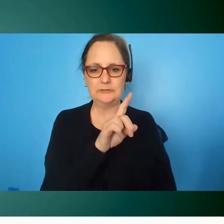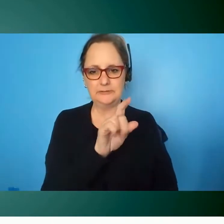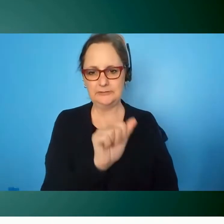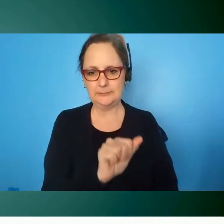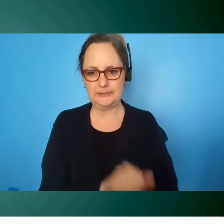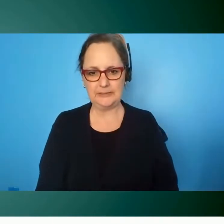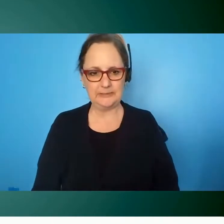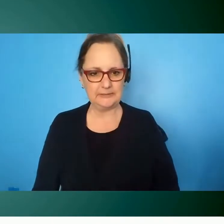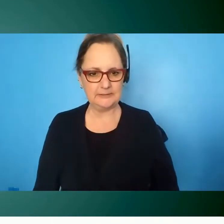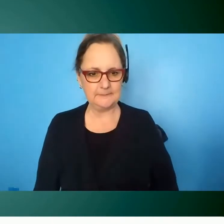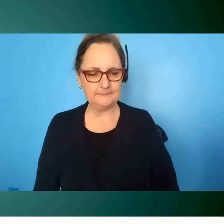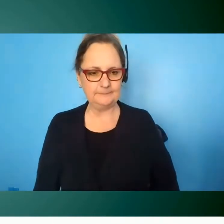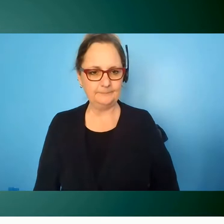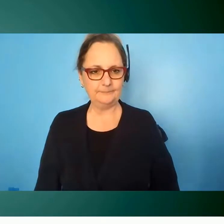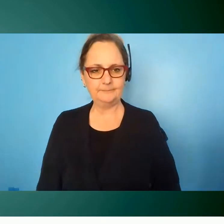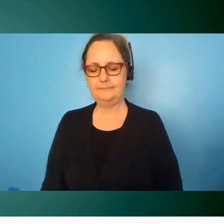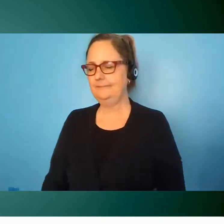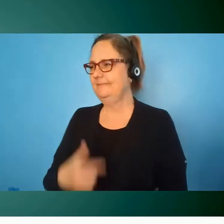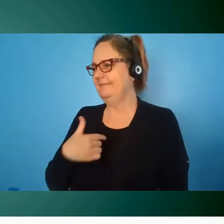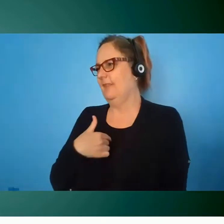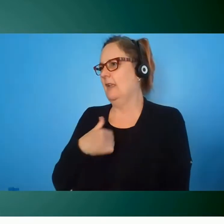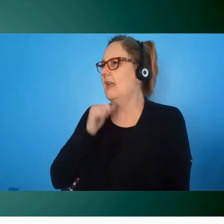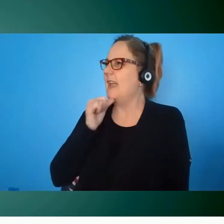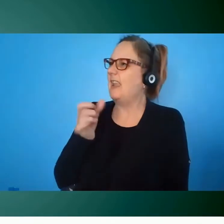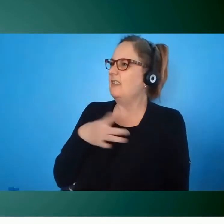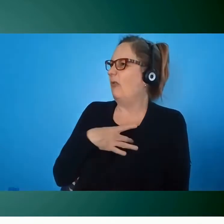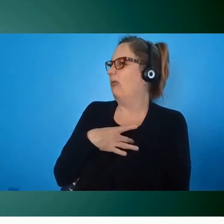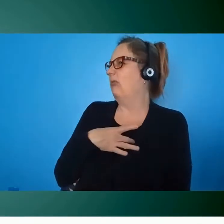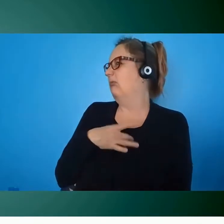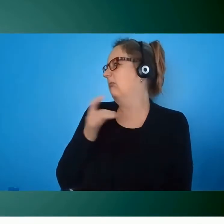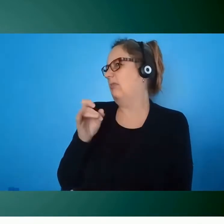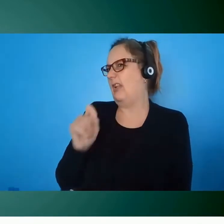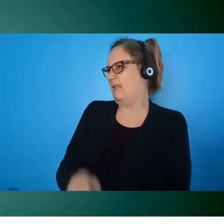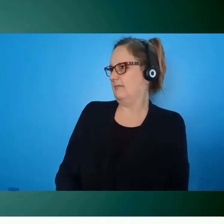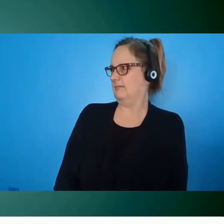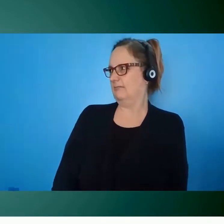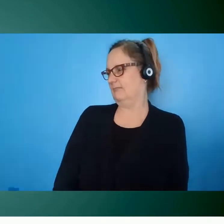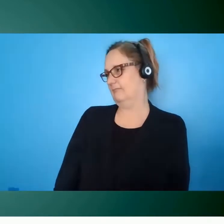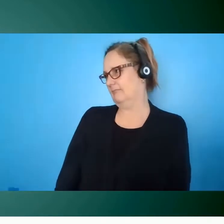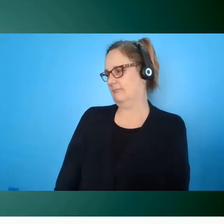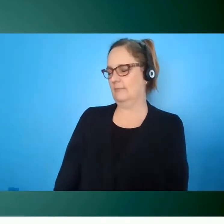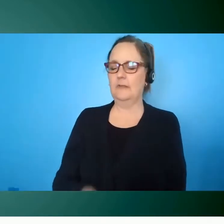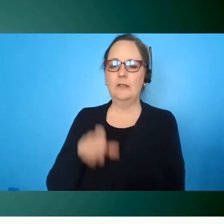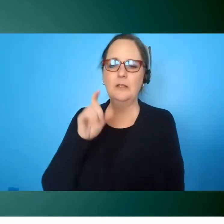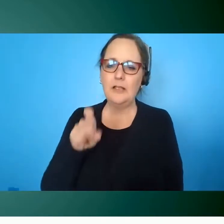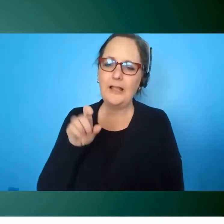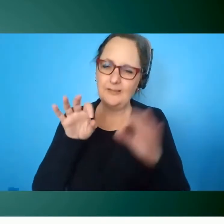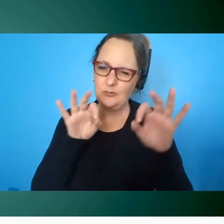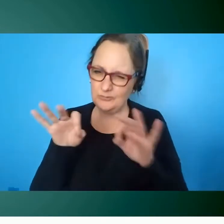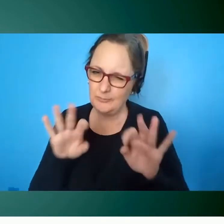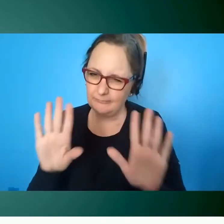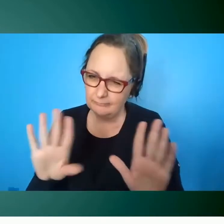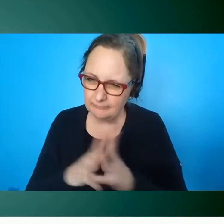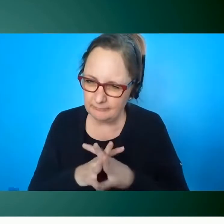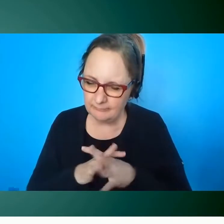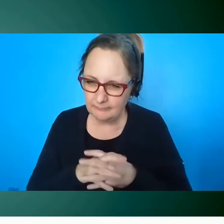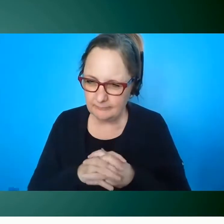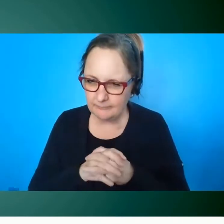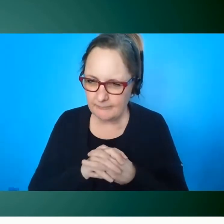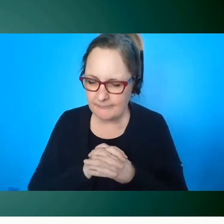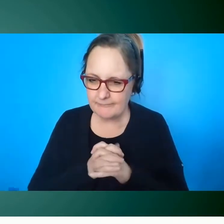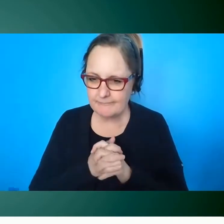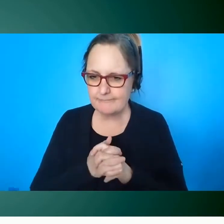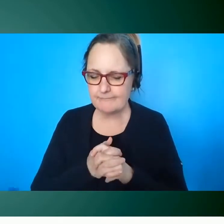like it now i have to qualify this a little bit um